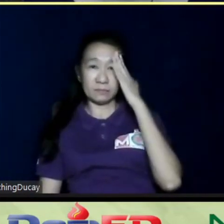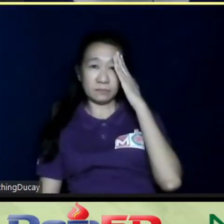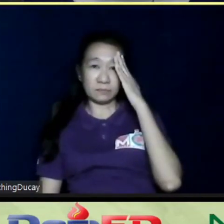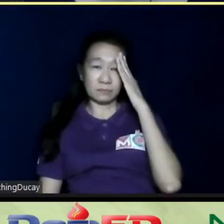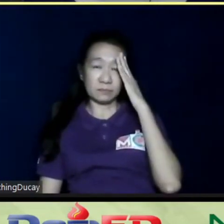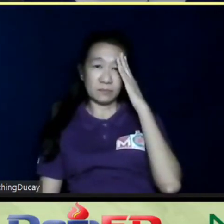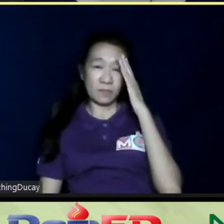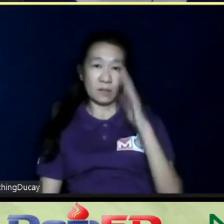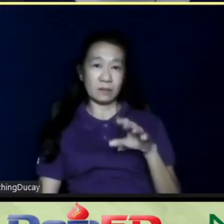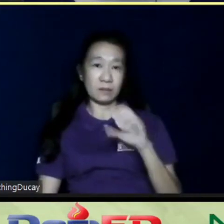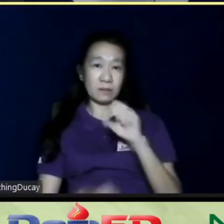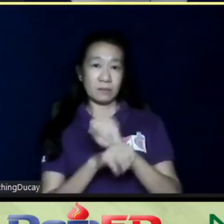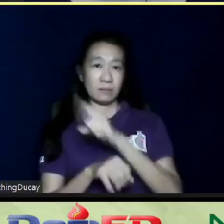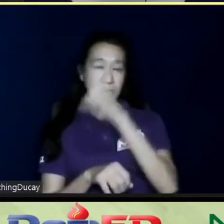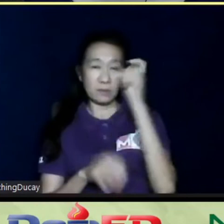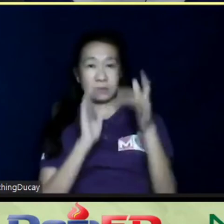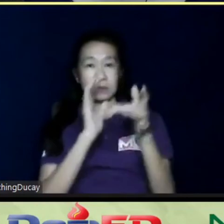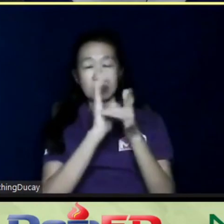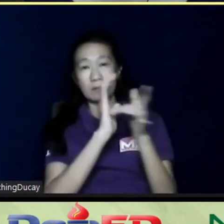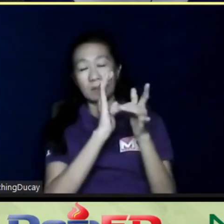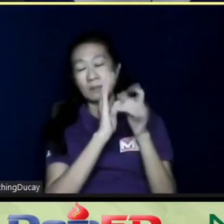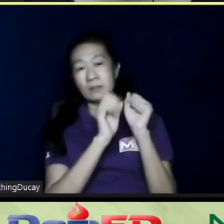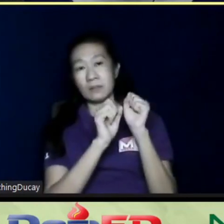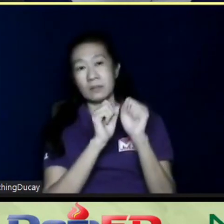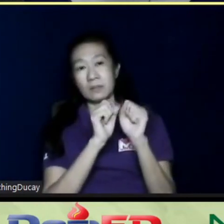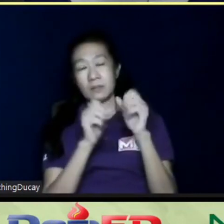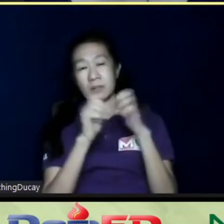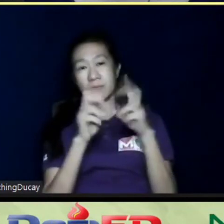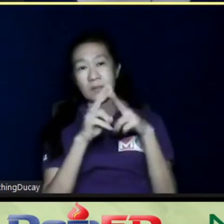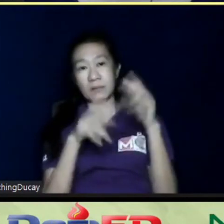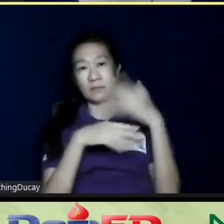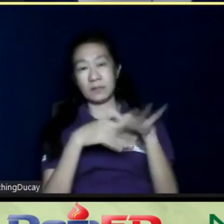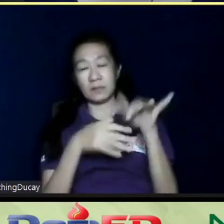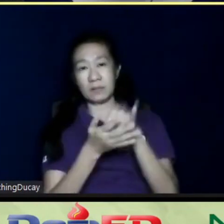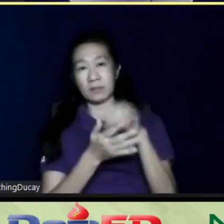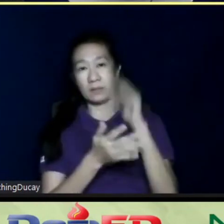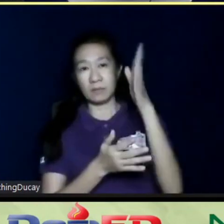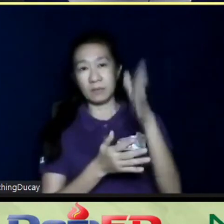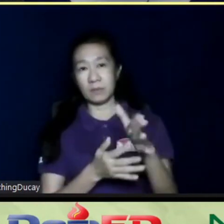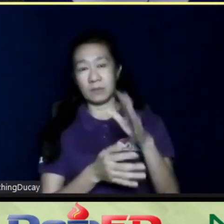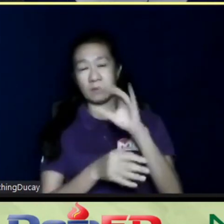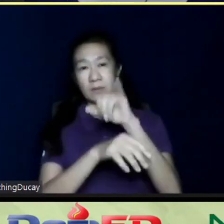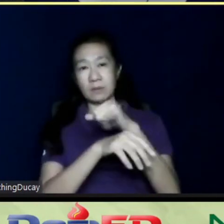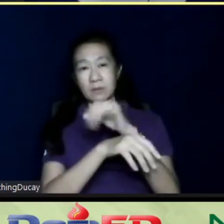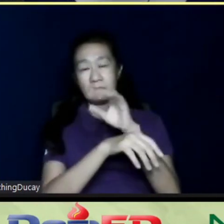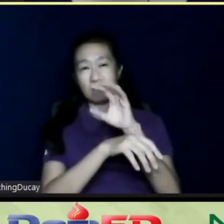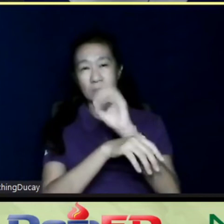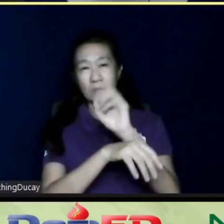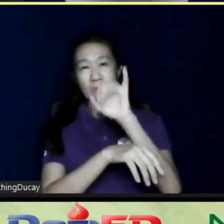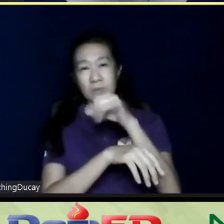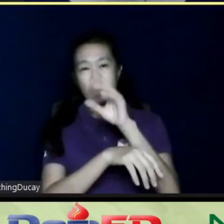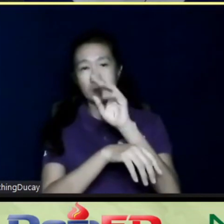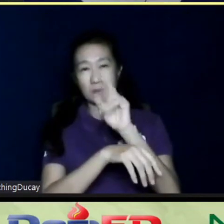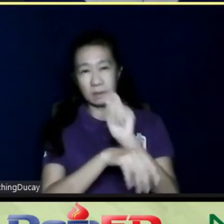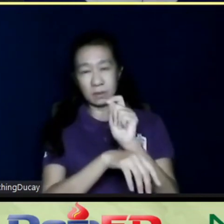platform. It's technical. And even after that, there will be on-the-job training. So you will still be doing